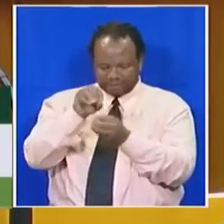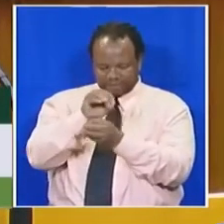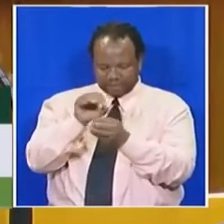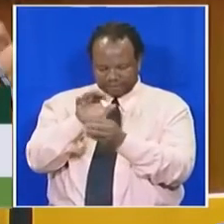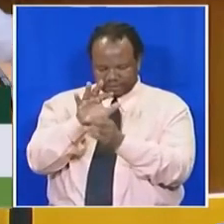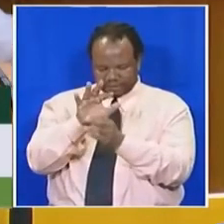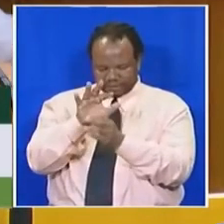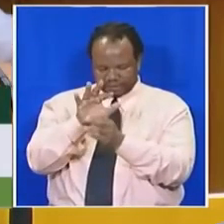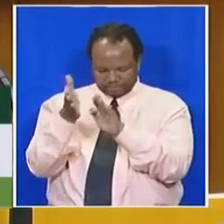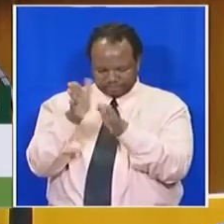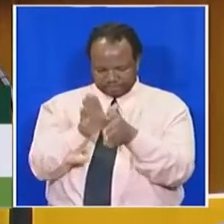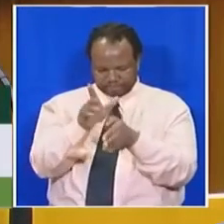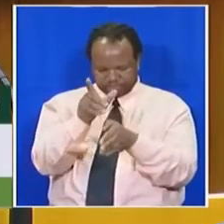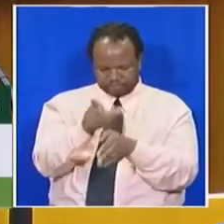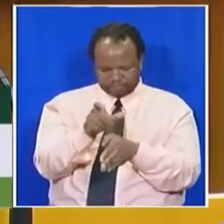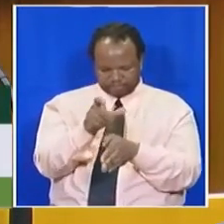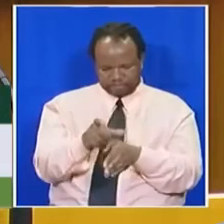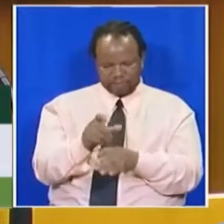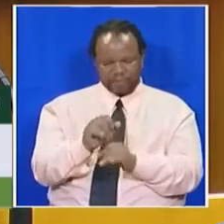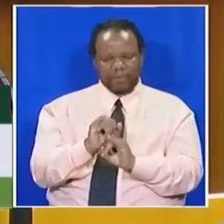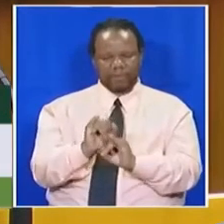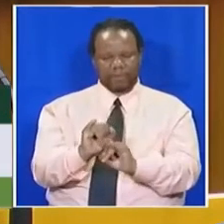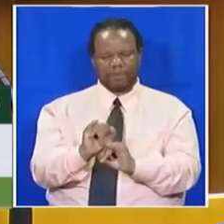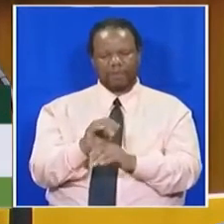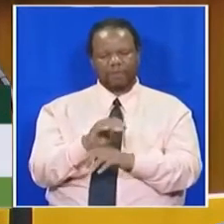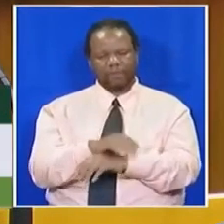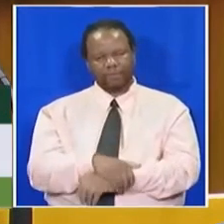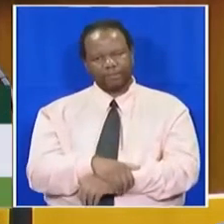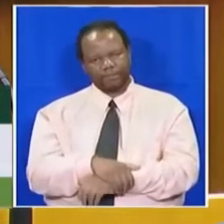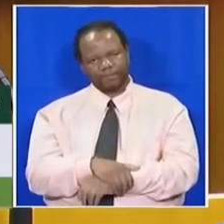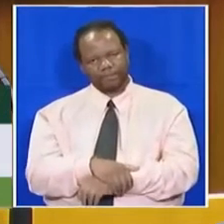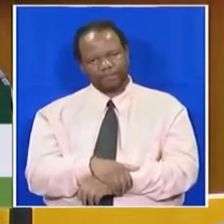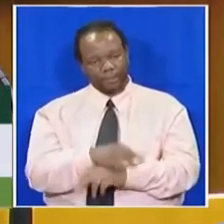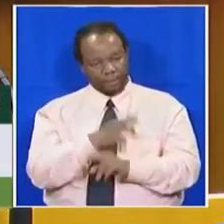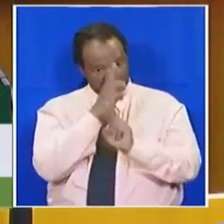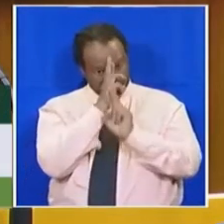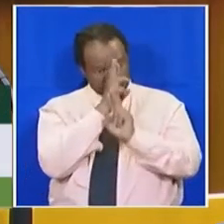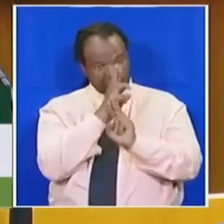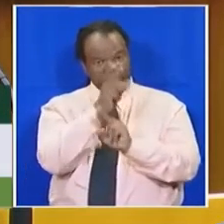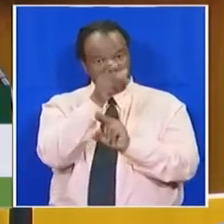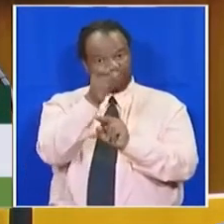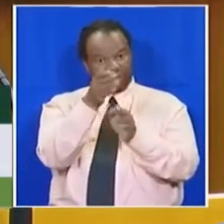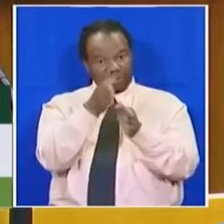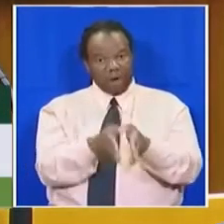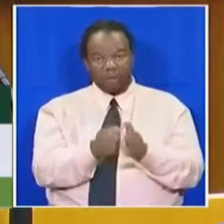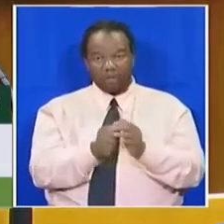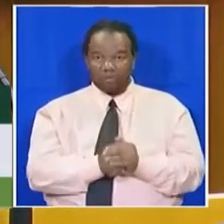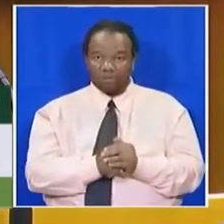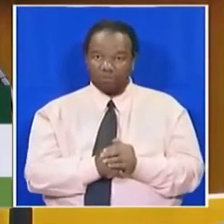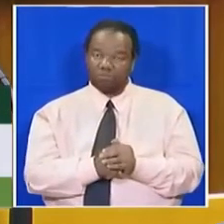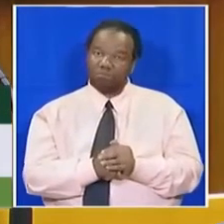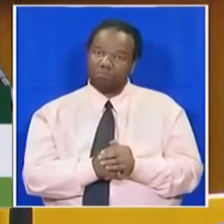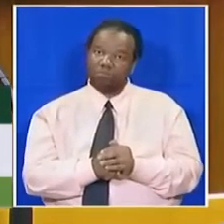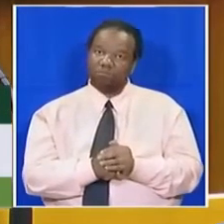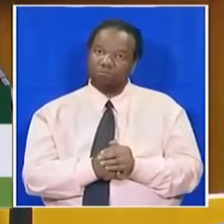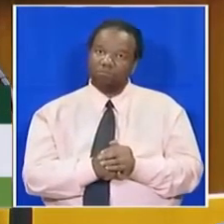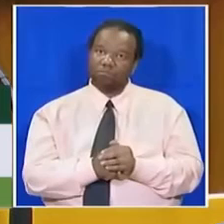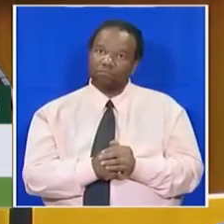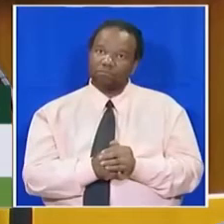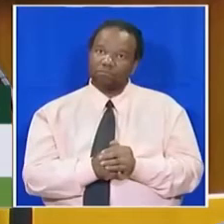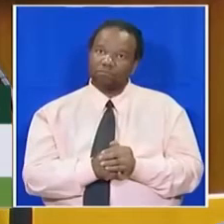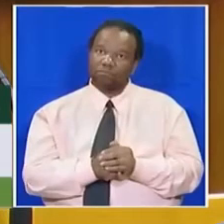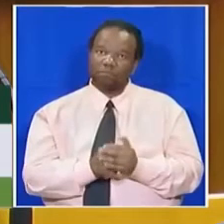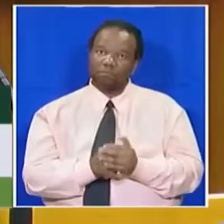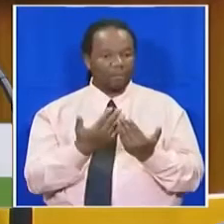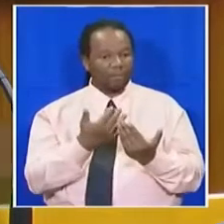in this tragic incident. Honourable Speaker, when one looks into the